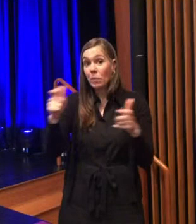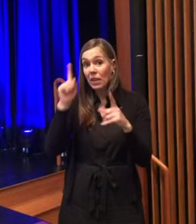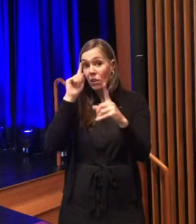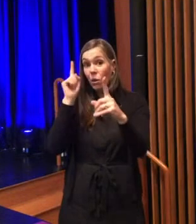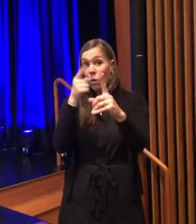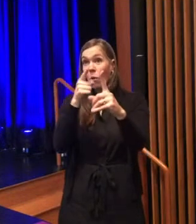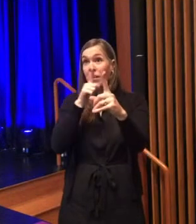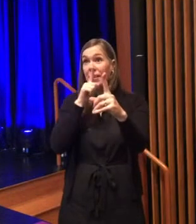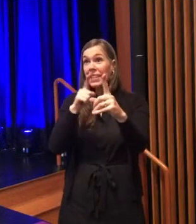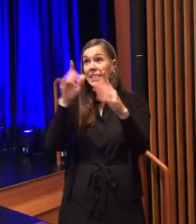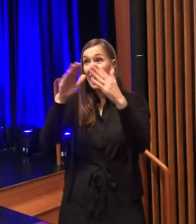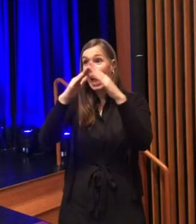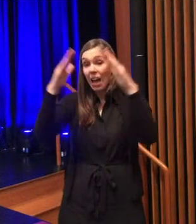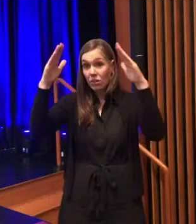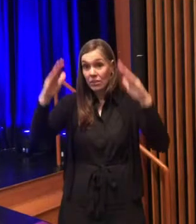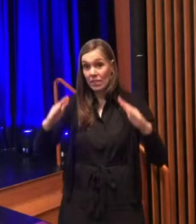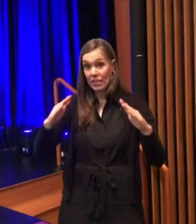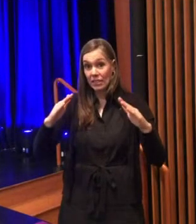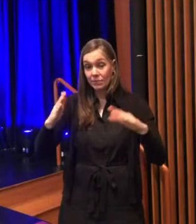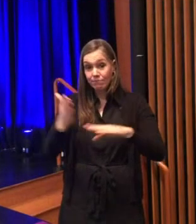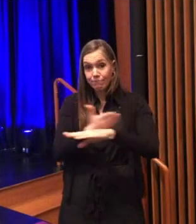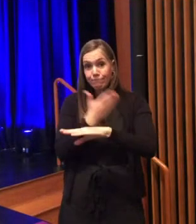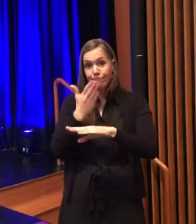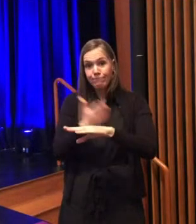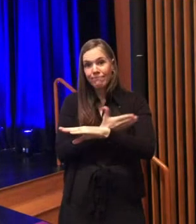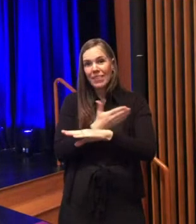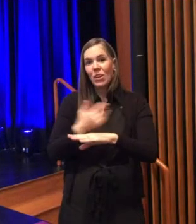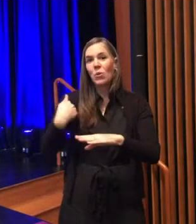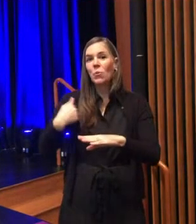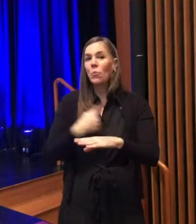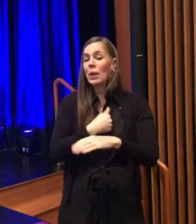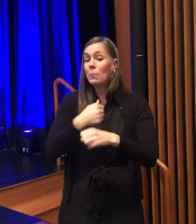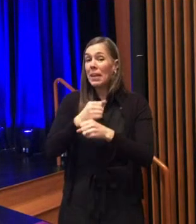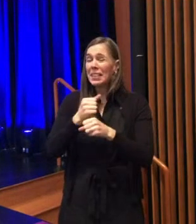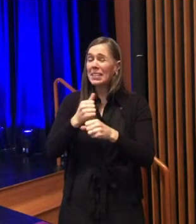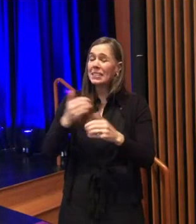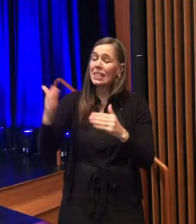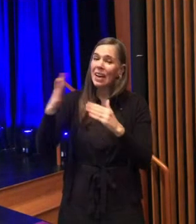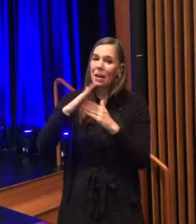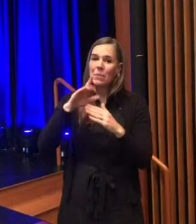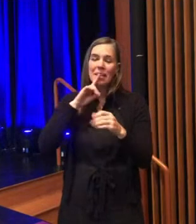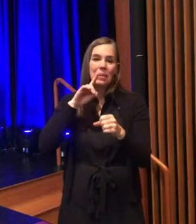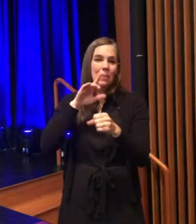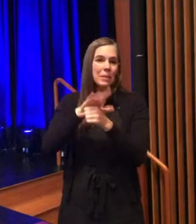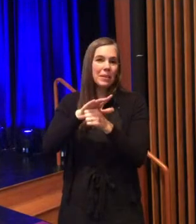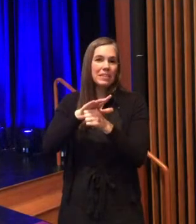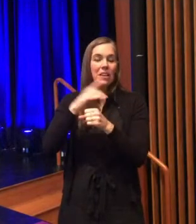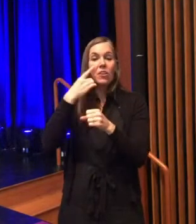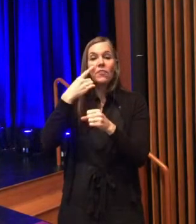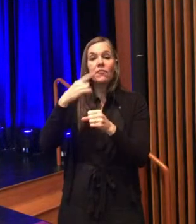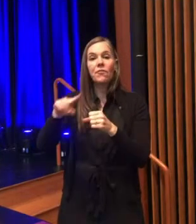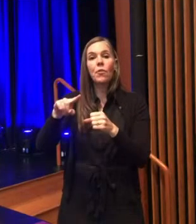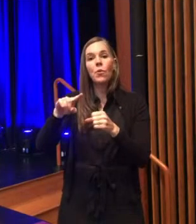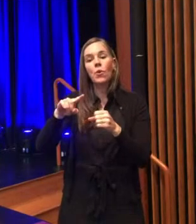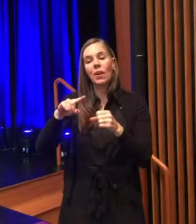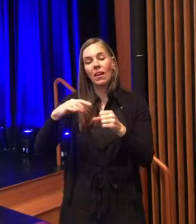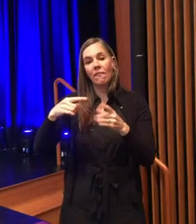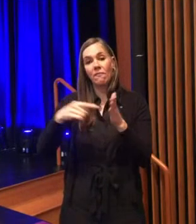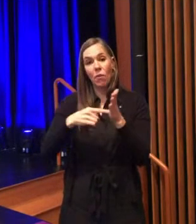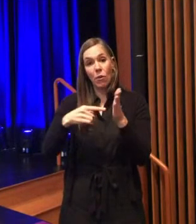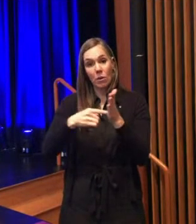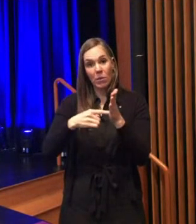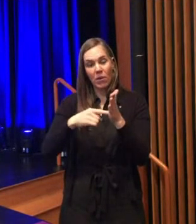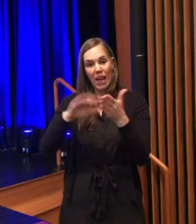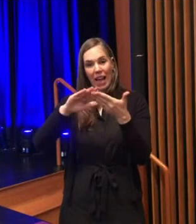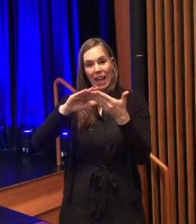is housing you've heard a lot about this and we've just made the biggest commitment to affordable housing in city history with the allocation of five